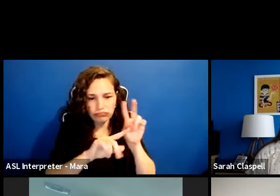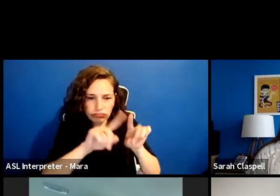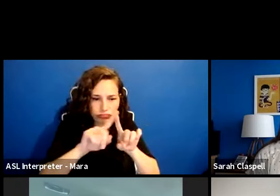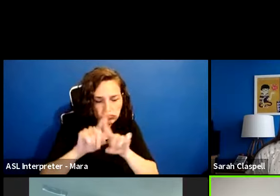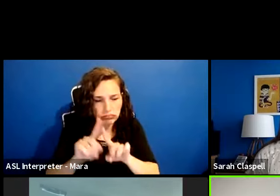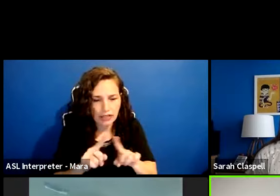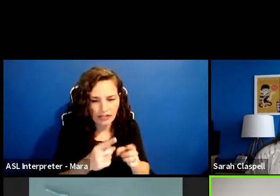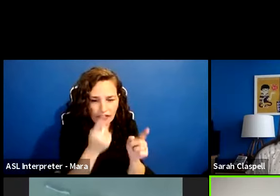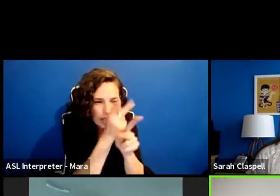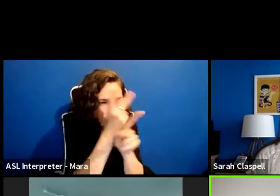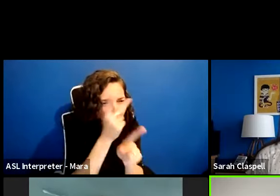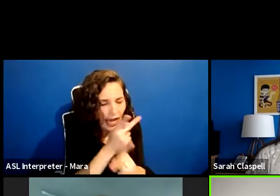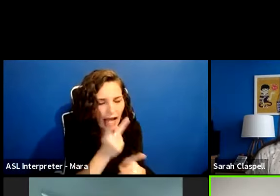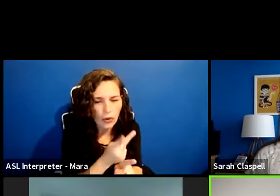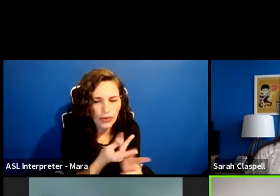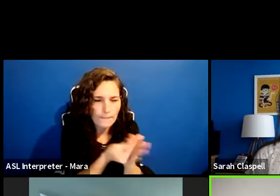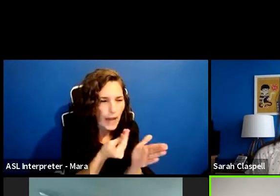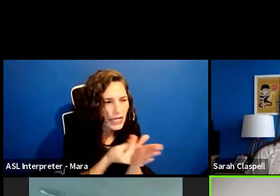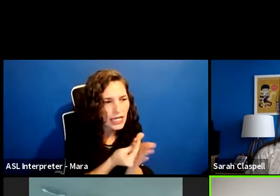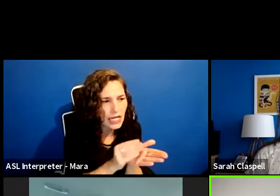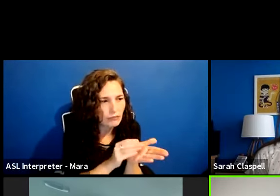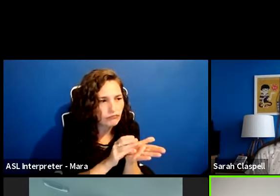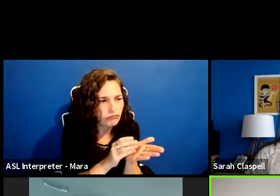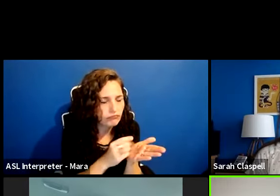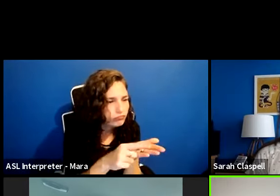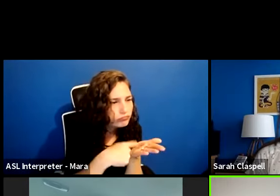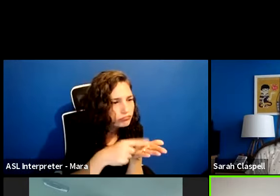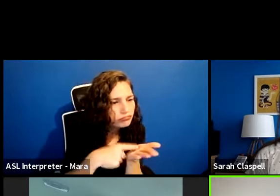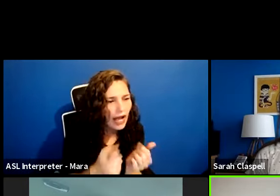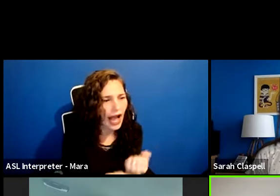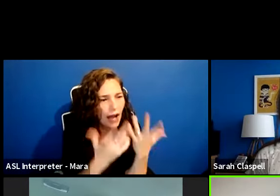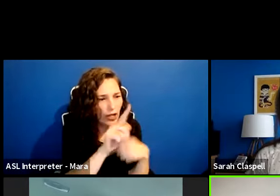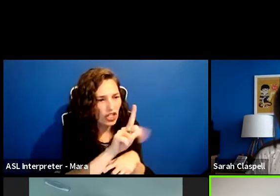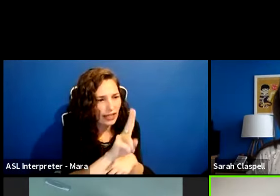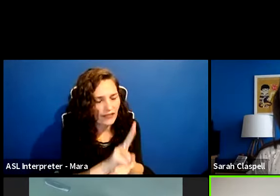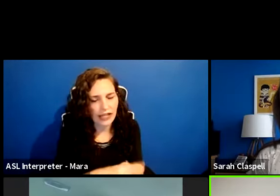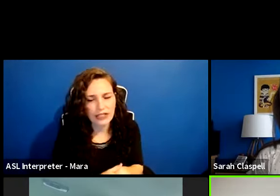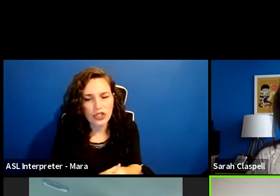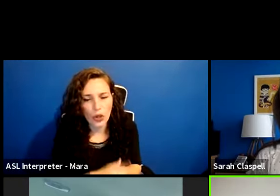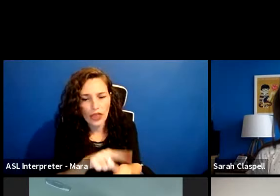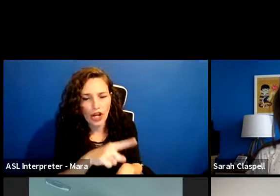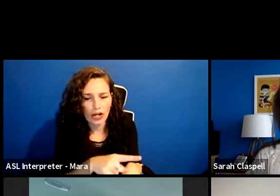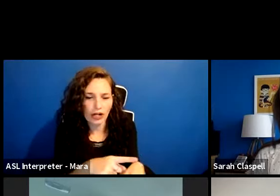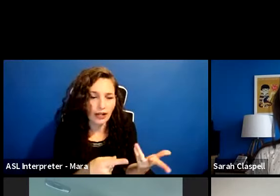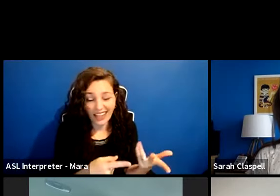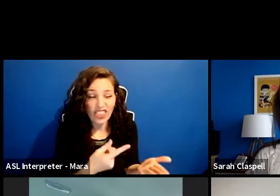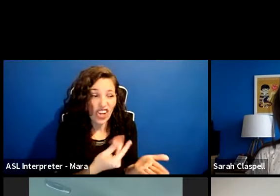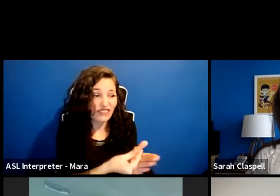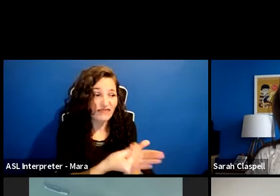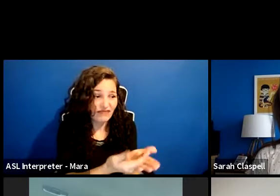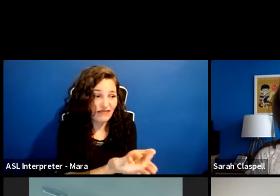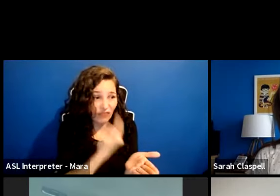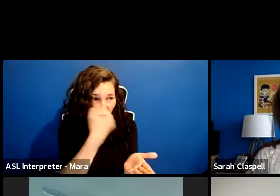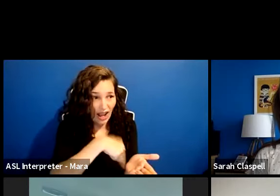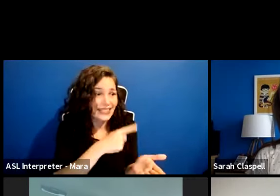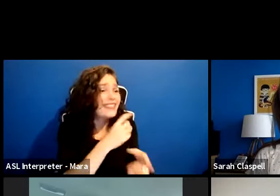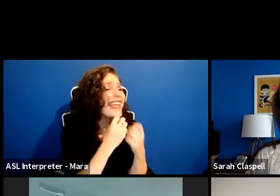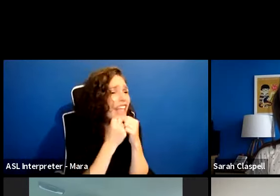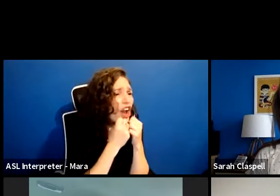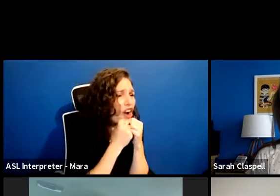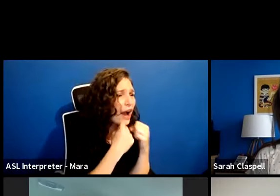because, you know, they care about us as much as we care about them. We took a kid to Vegas,